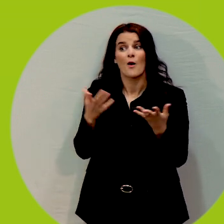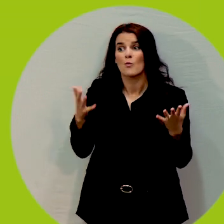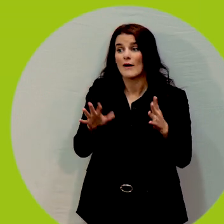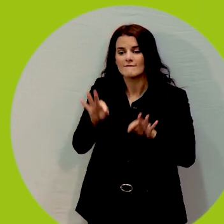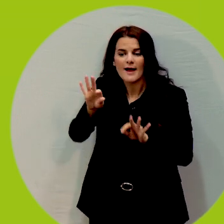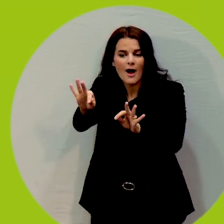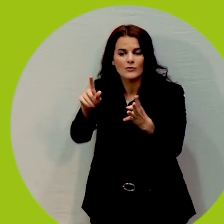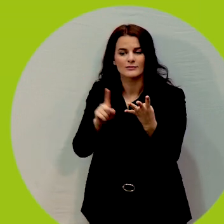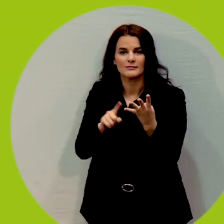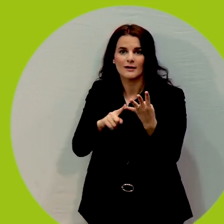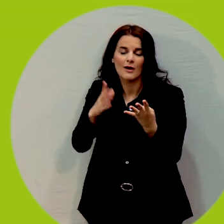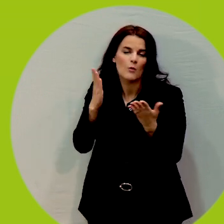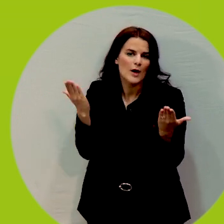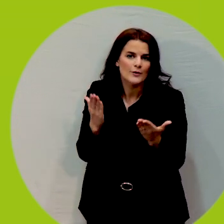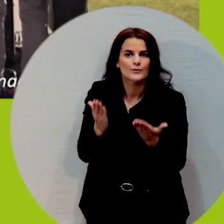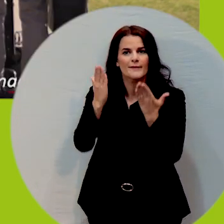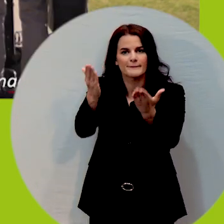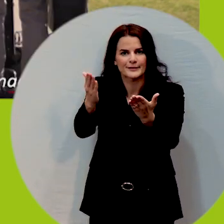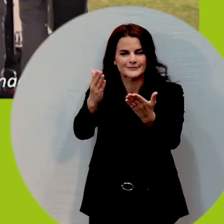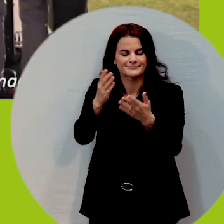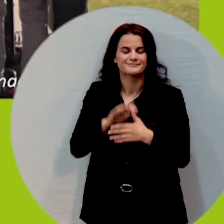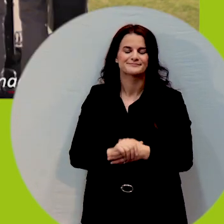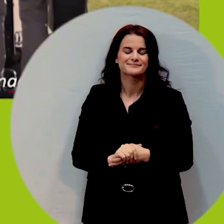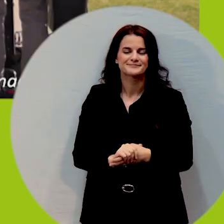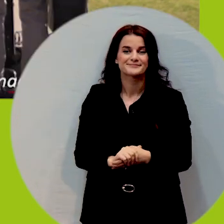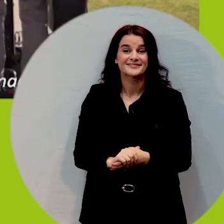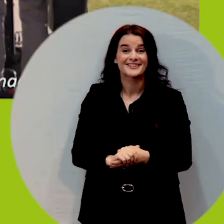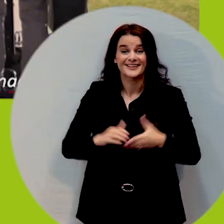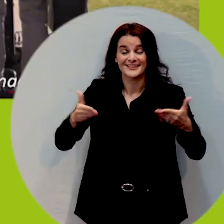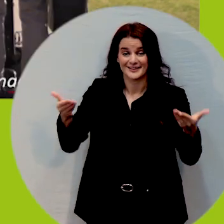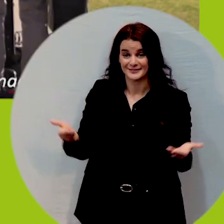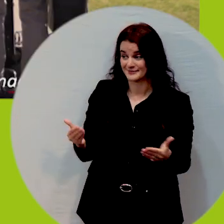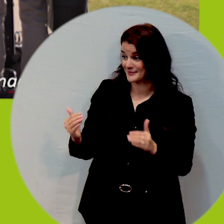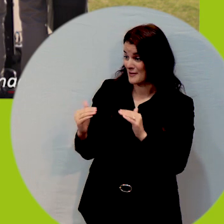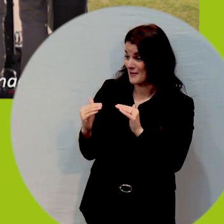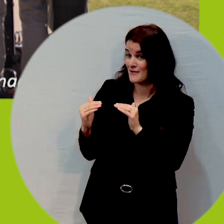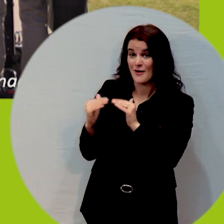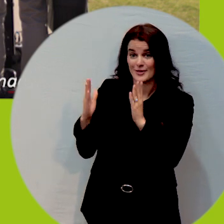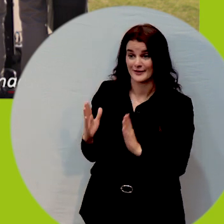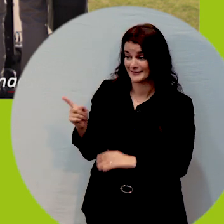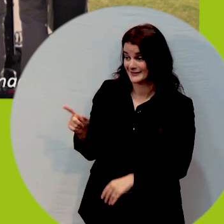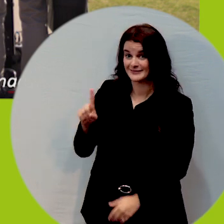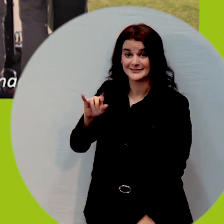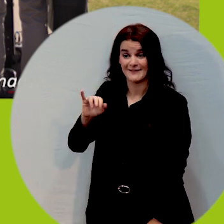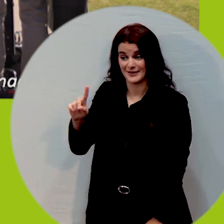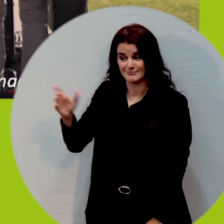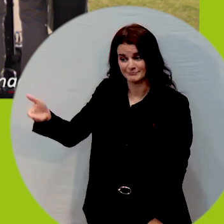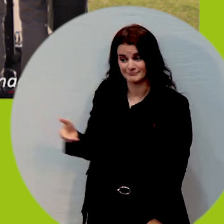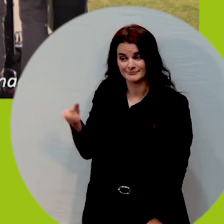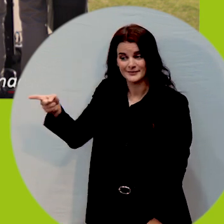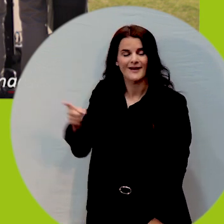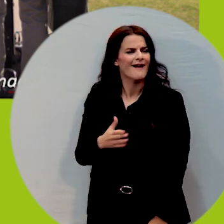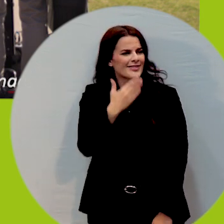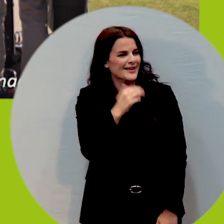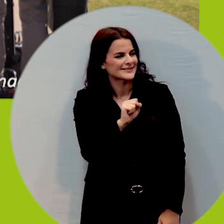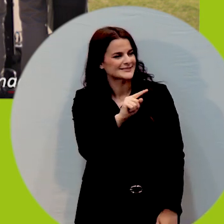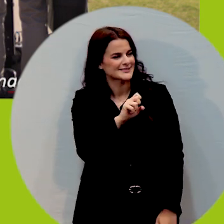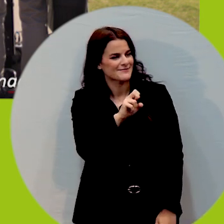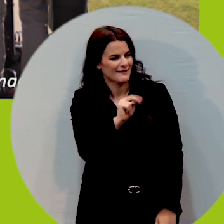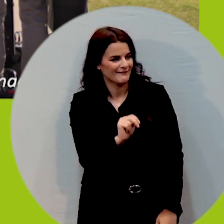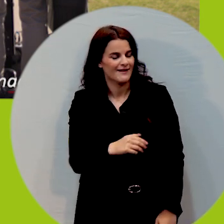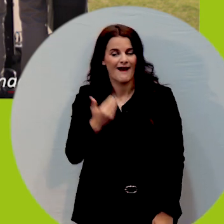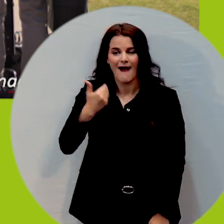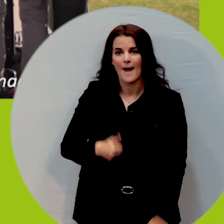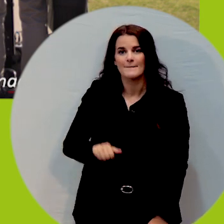and recommendations. Here I'd like to invite my colleague David. Thank you Stephen. My name is David